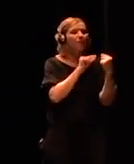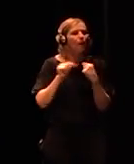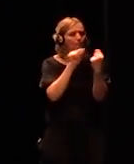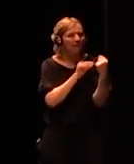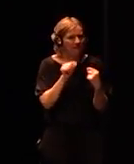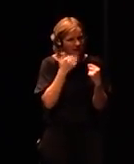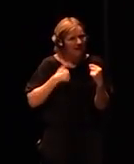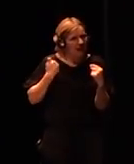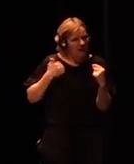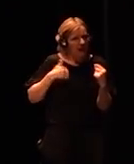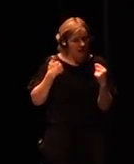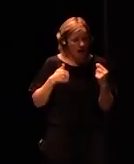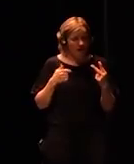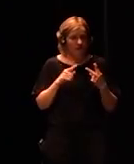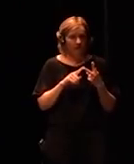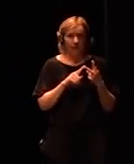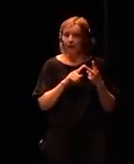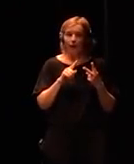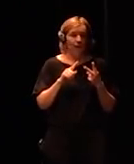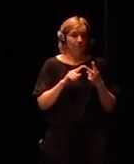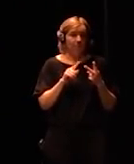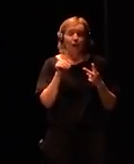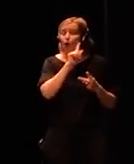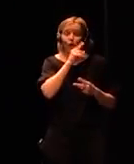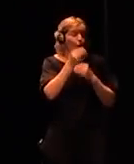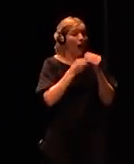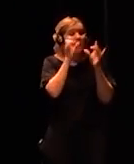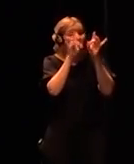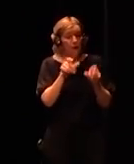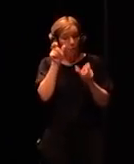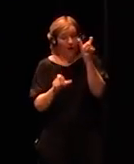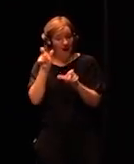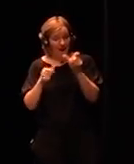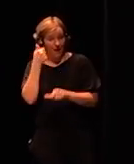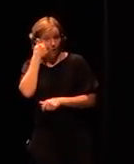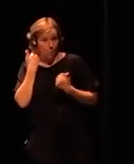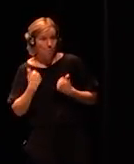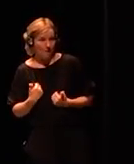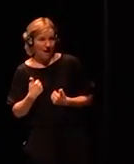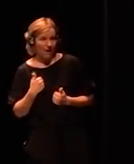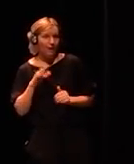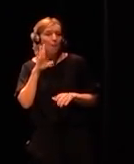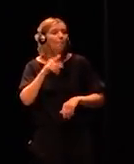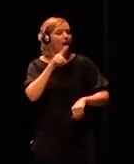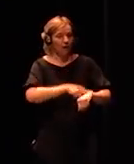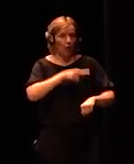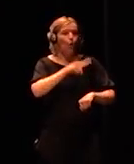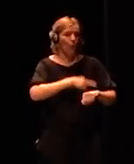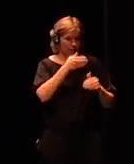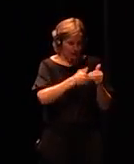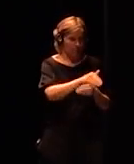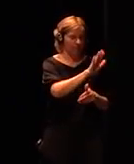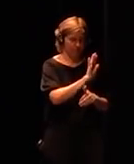they don't do it as well as humans do but it's only a matter of time before all call centers will be automated